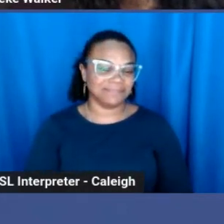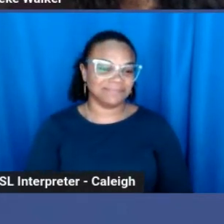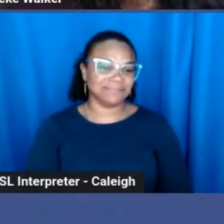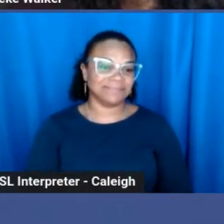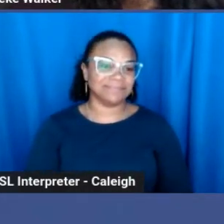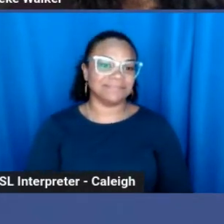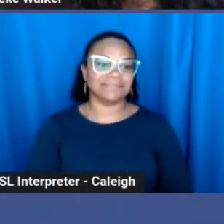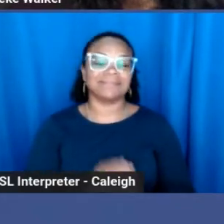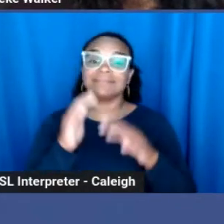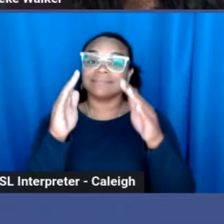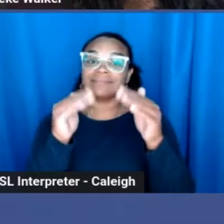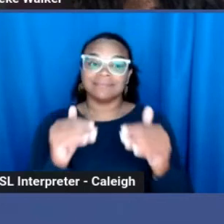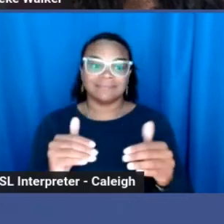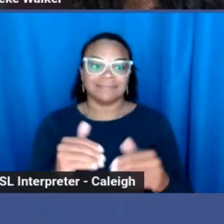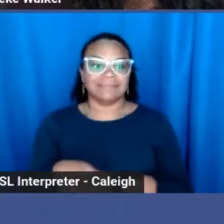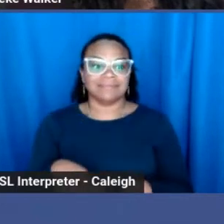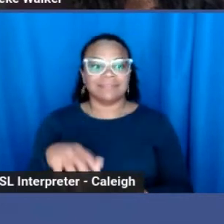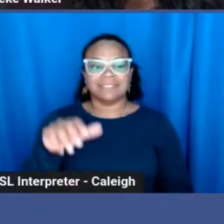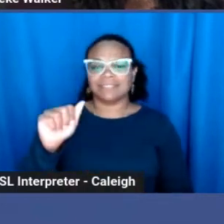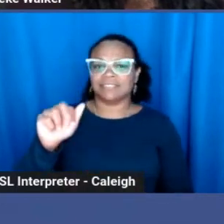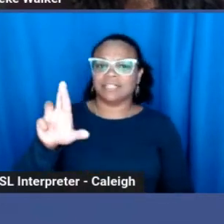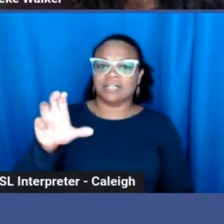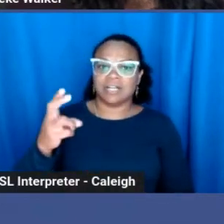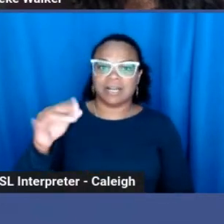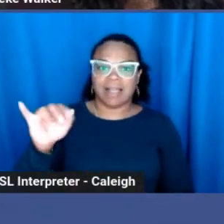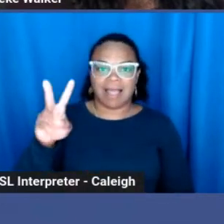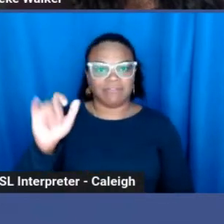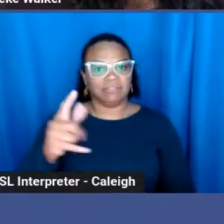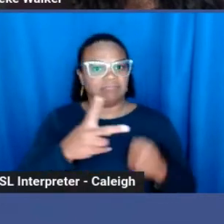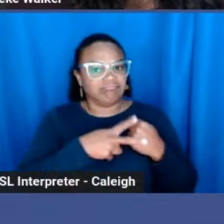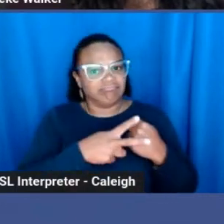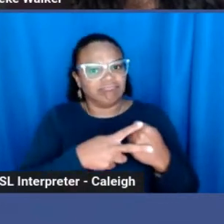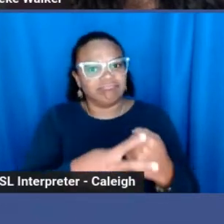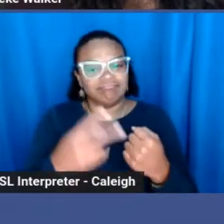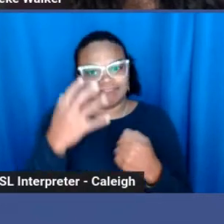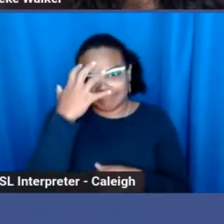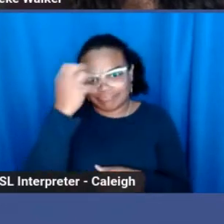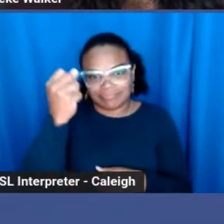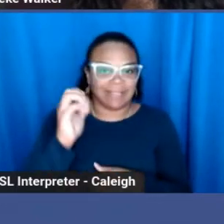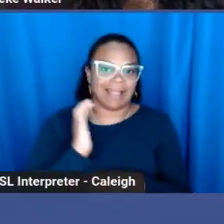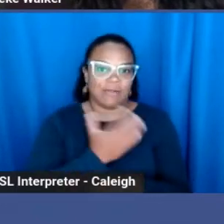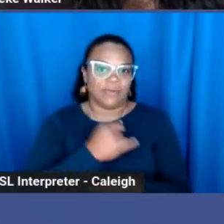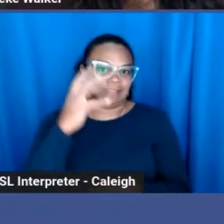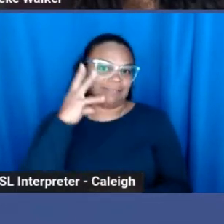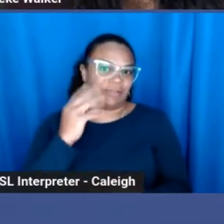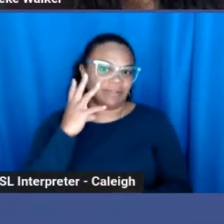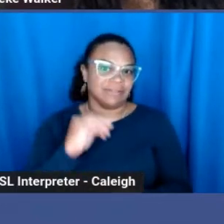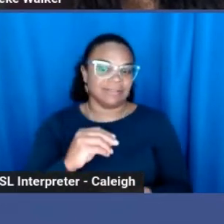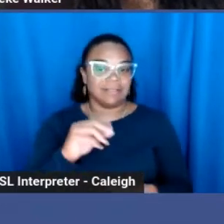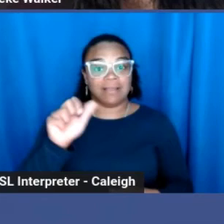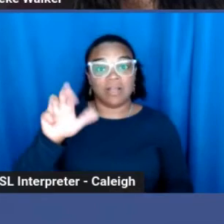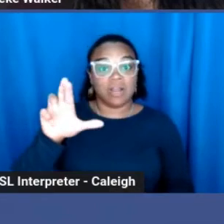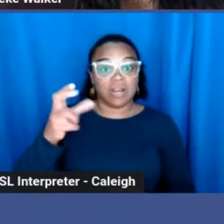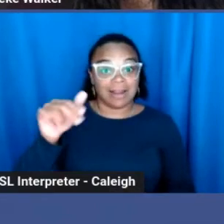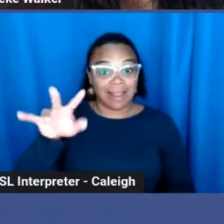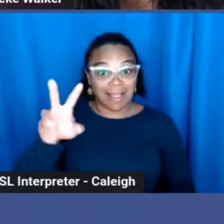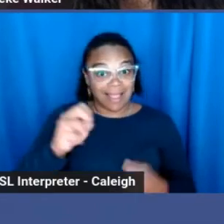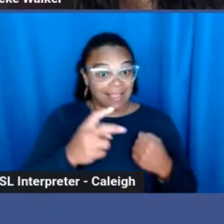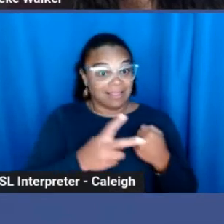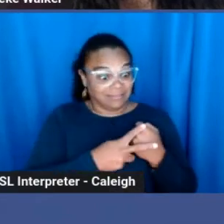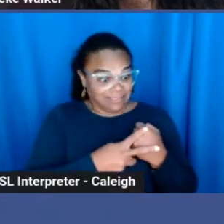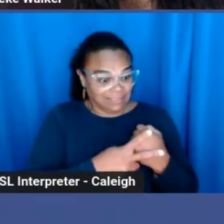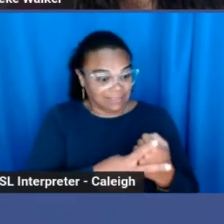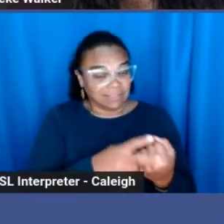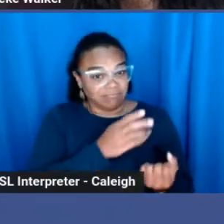Next is as an archival of our experiences. Archives offer us the remembrance of those that have come